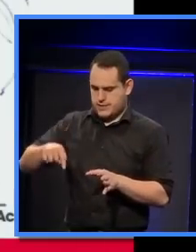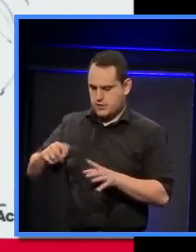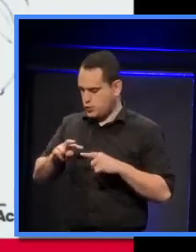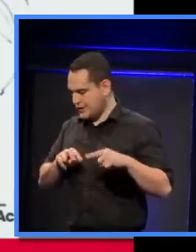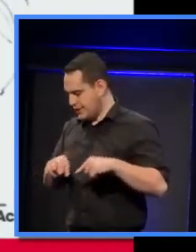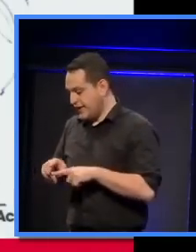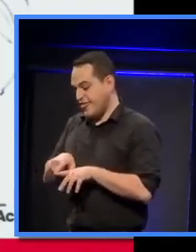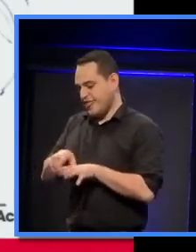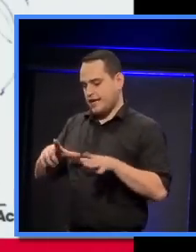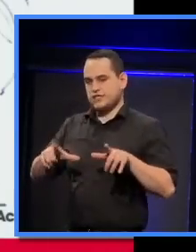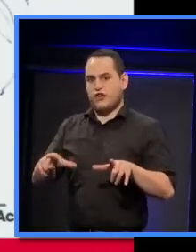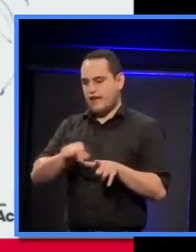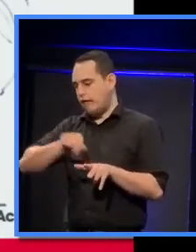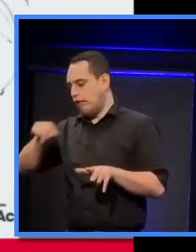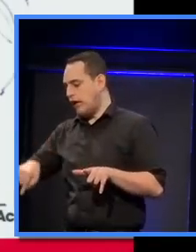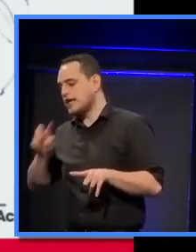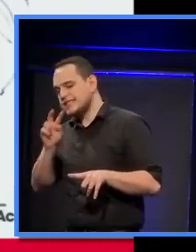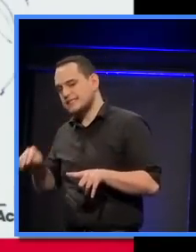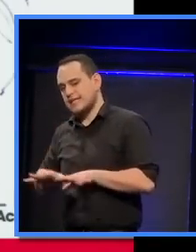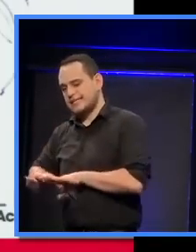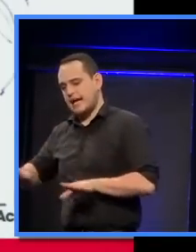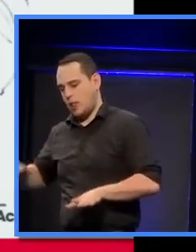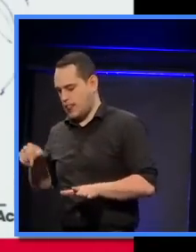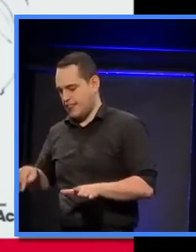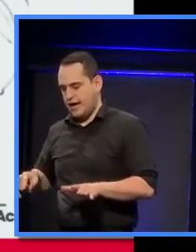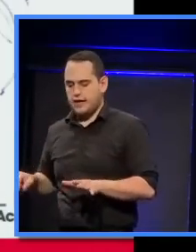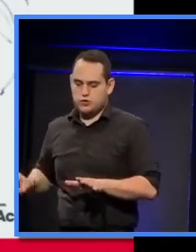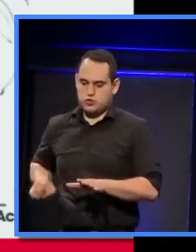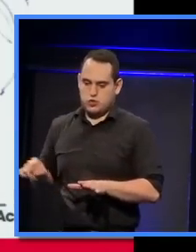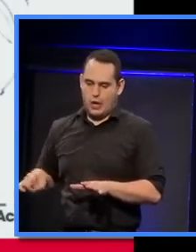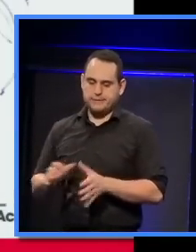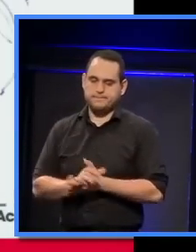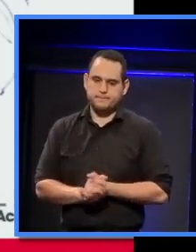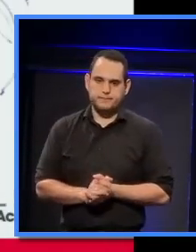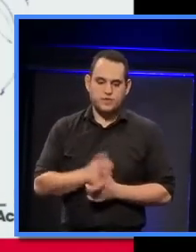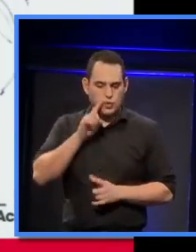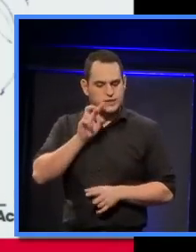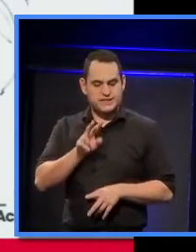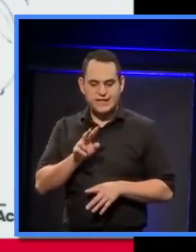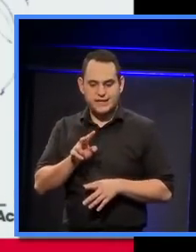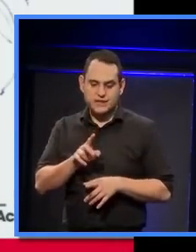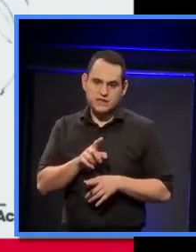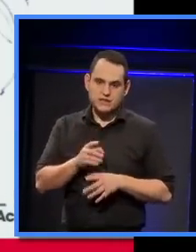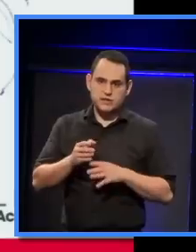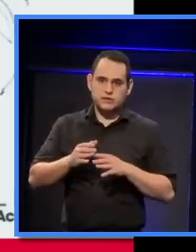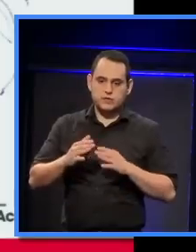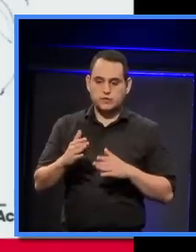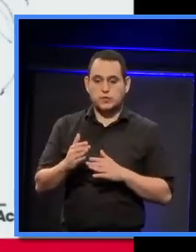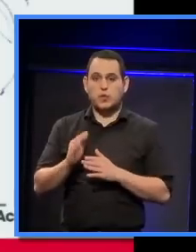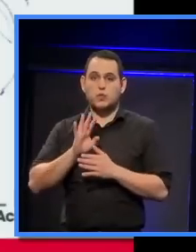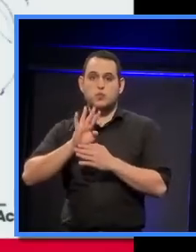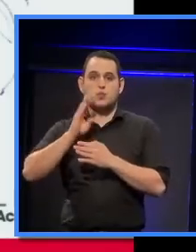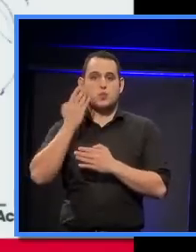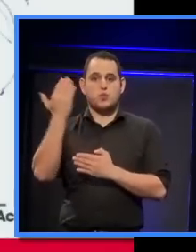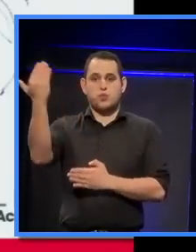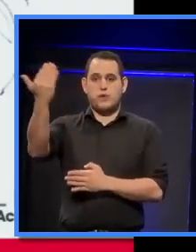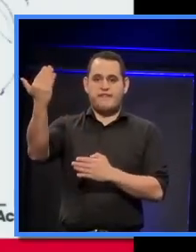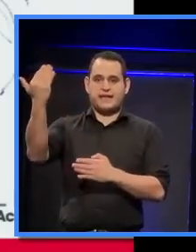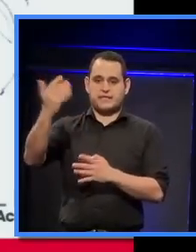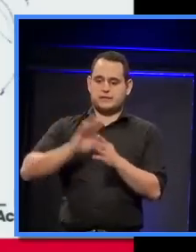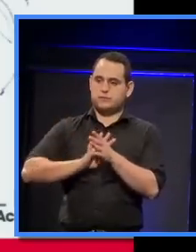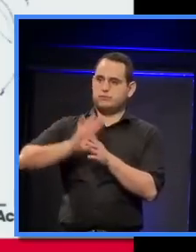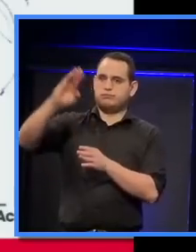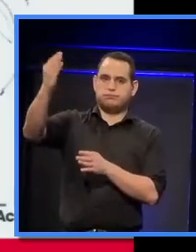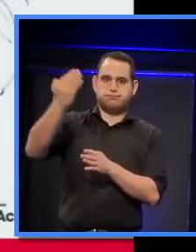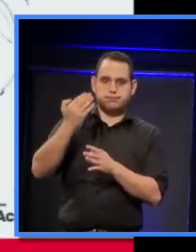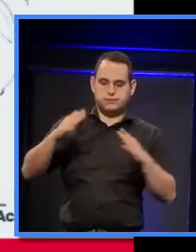cloth table cot at this stage. And here are a series of suspended reflectors going in here, and here